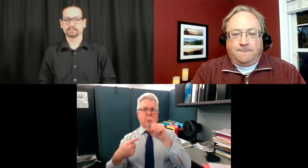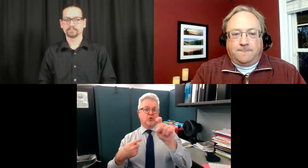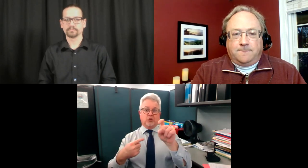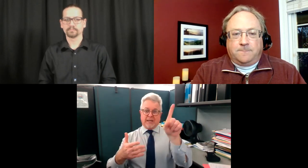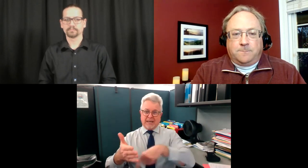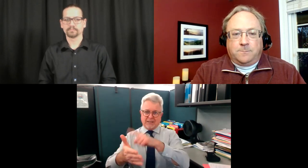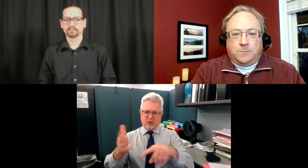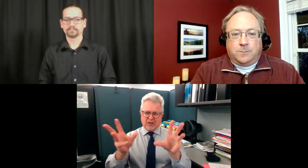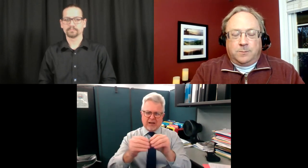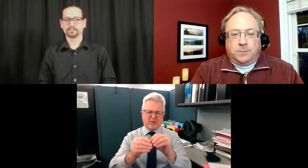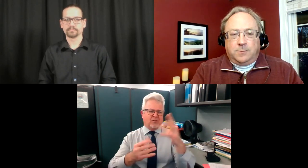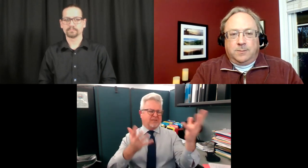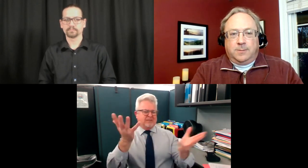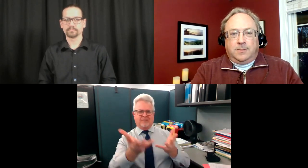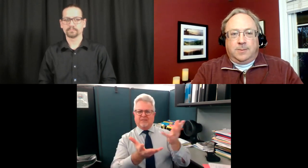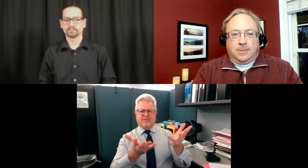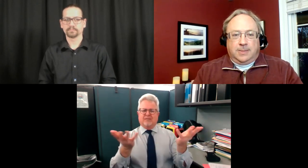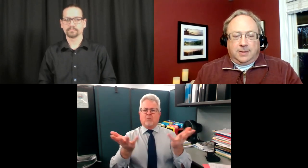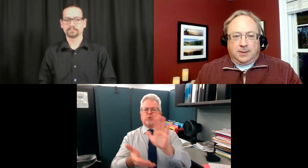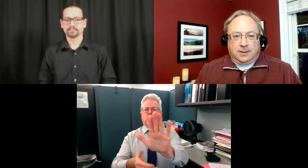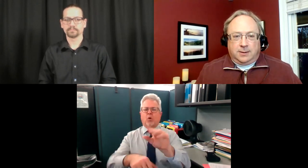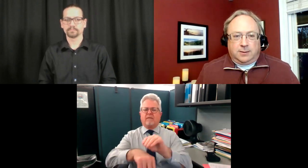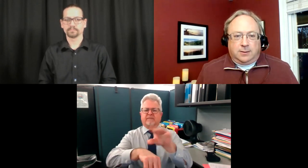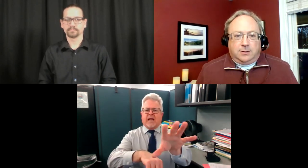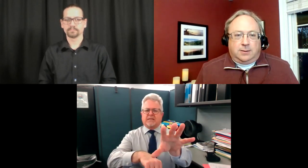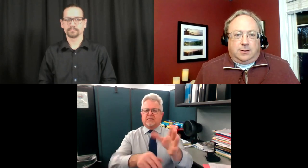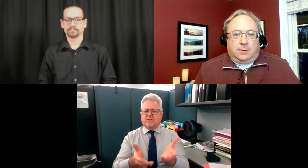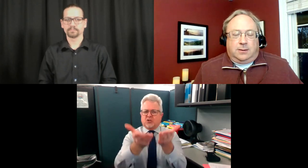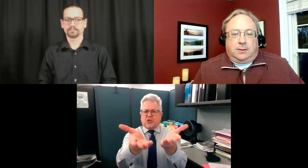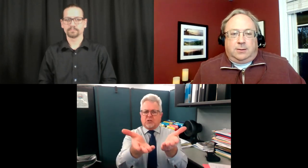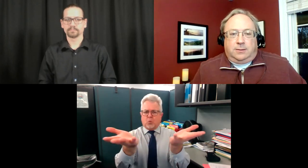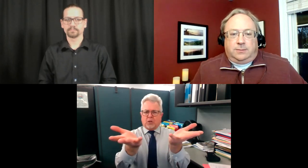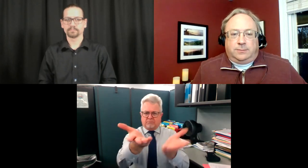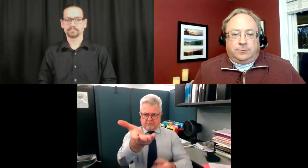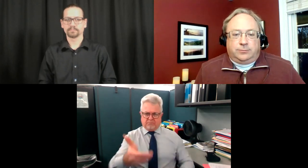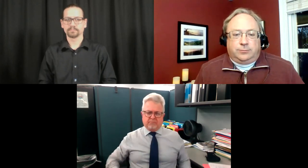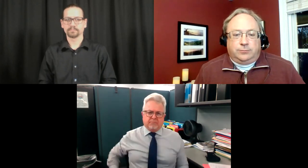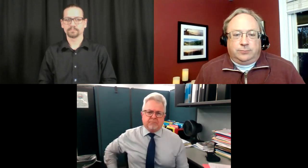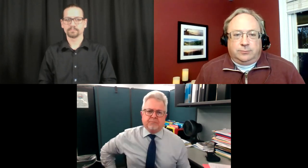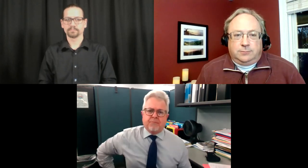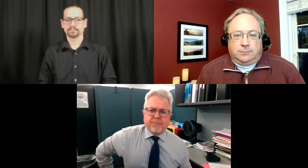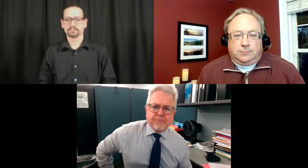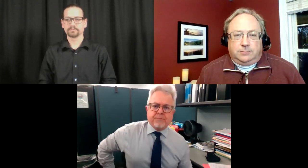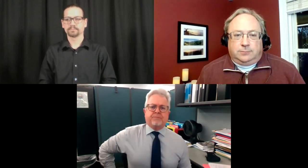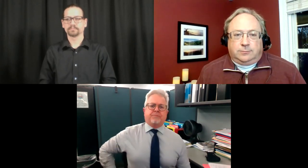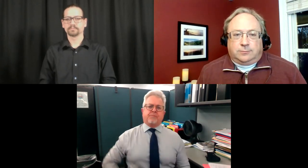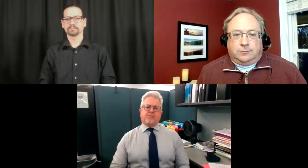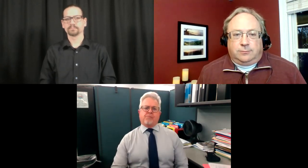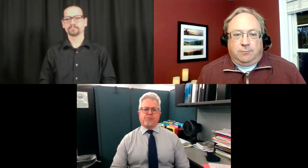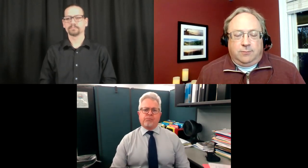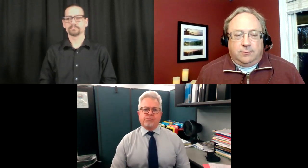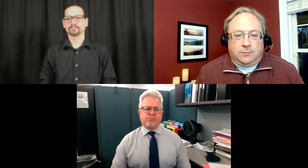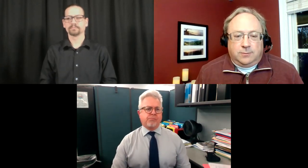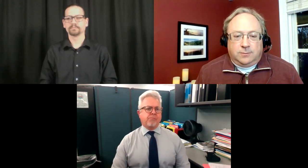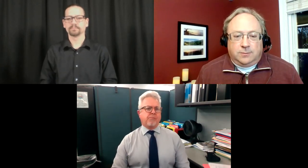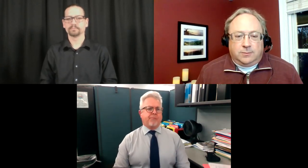place or should we hold off and cancel the conference because conferencing requires advanced notification hotel